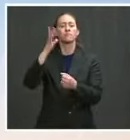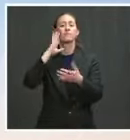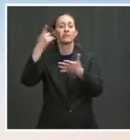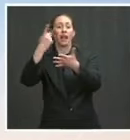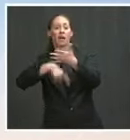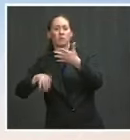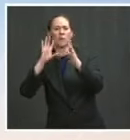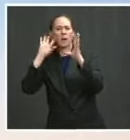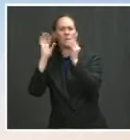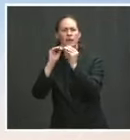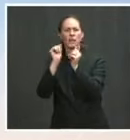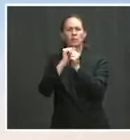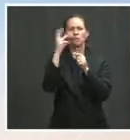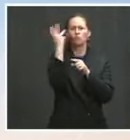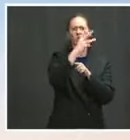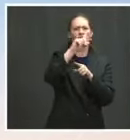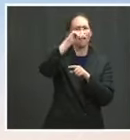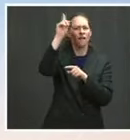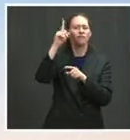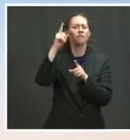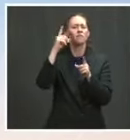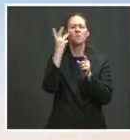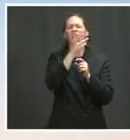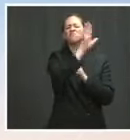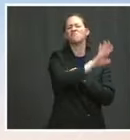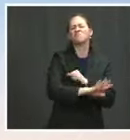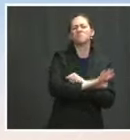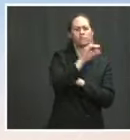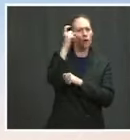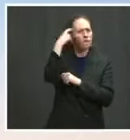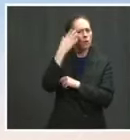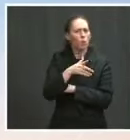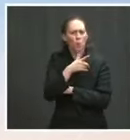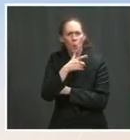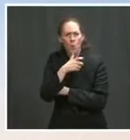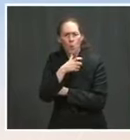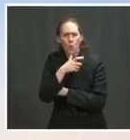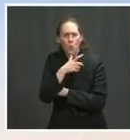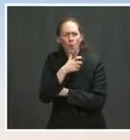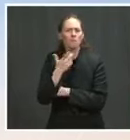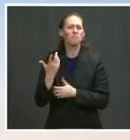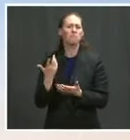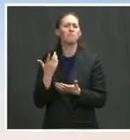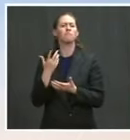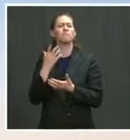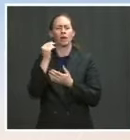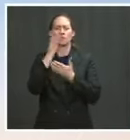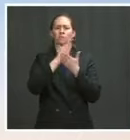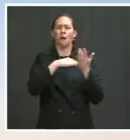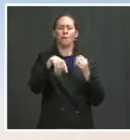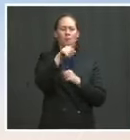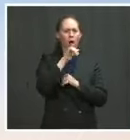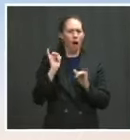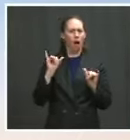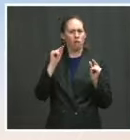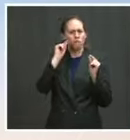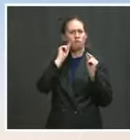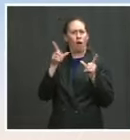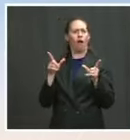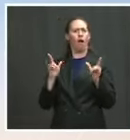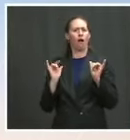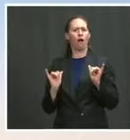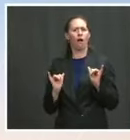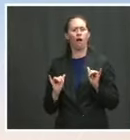Governor's invited, what we can expect to come out of that meeting. then specifically, the President mentioned he was surprised at just how little federal wildland firefighters